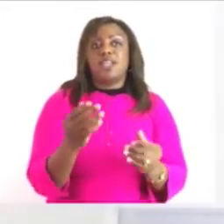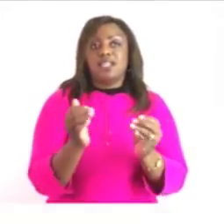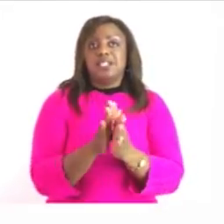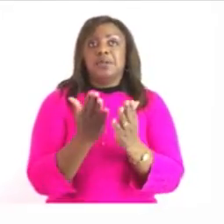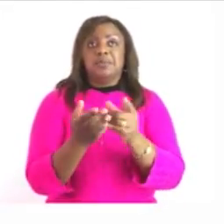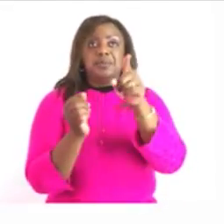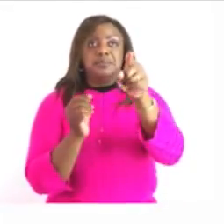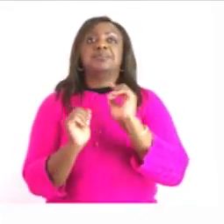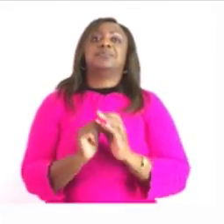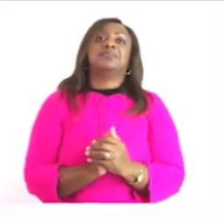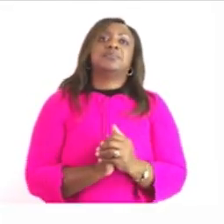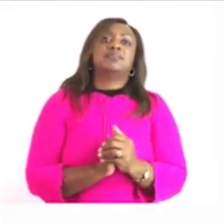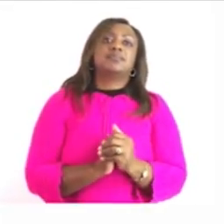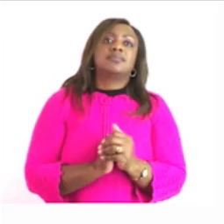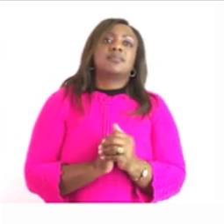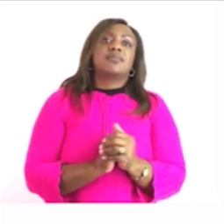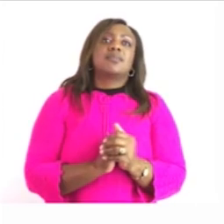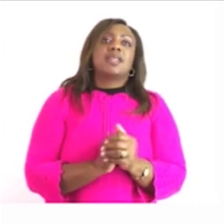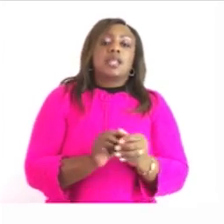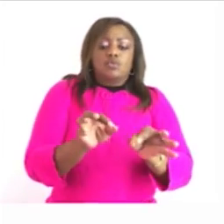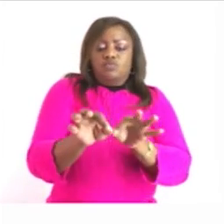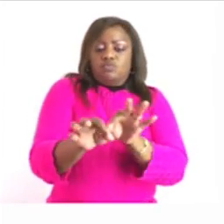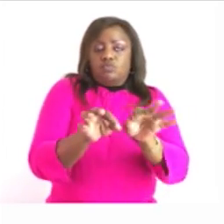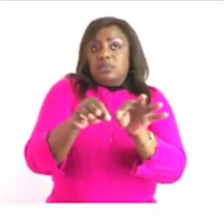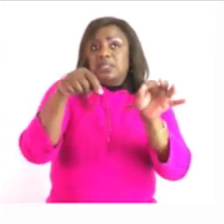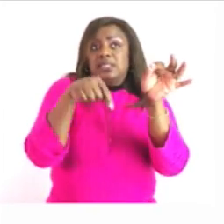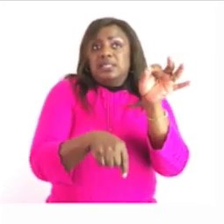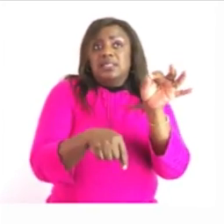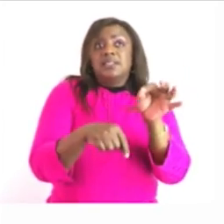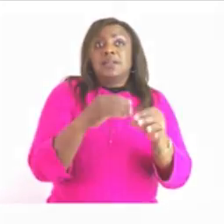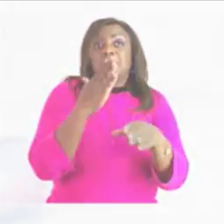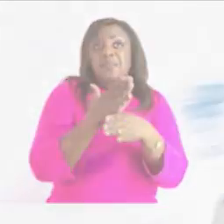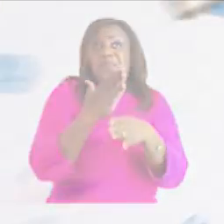to explain the activity